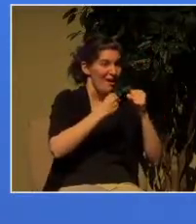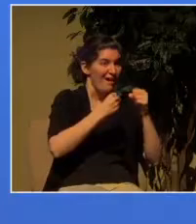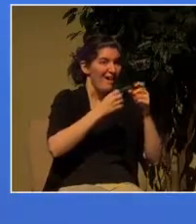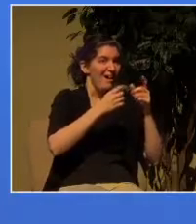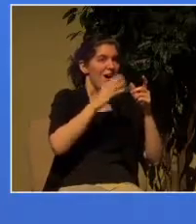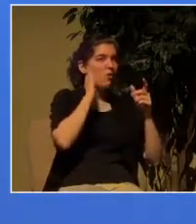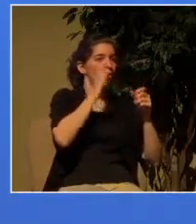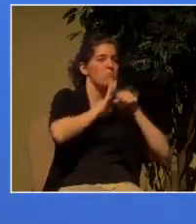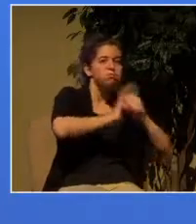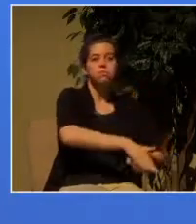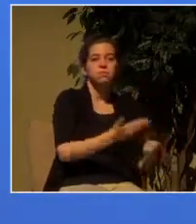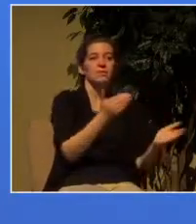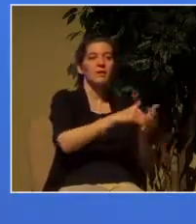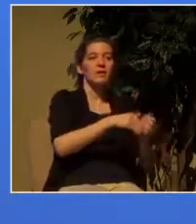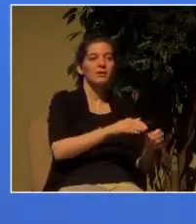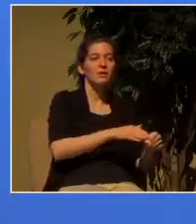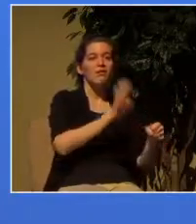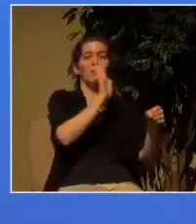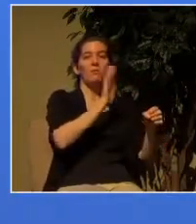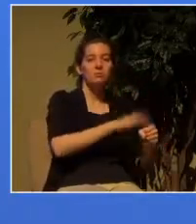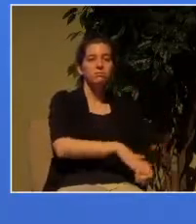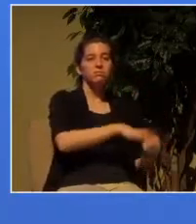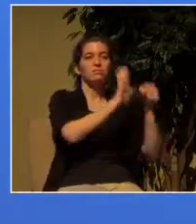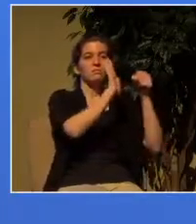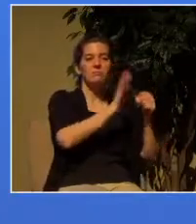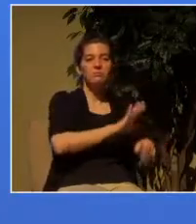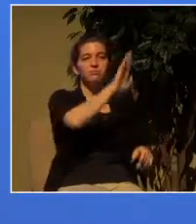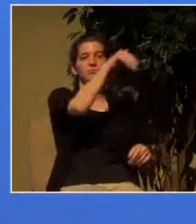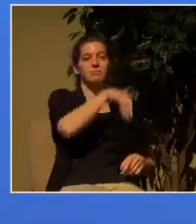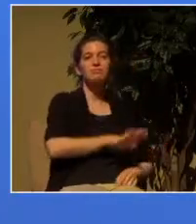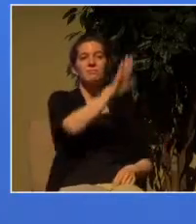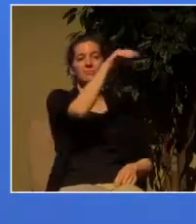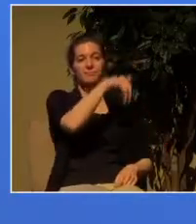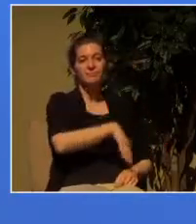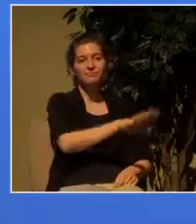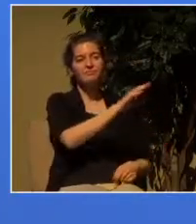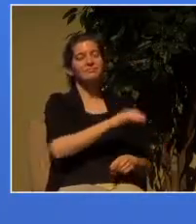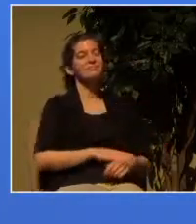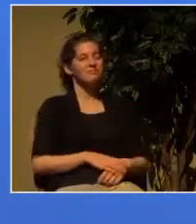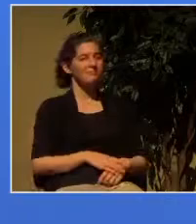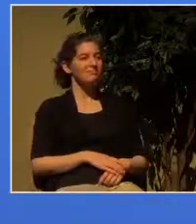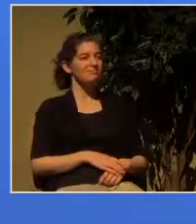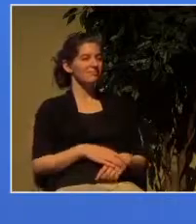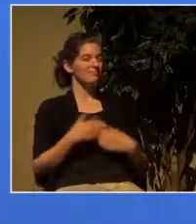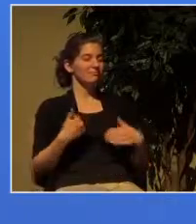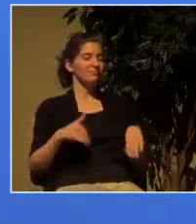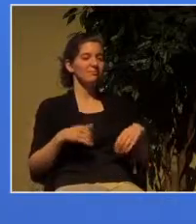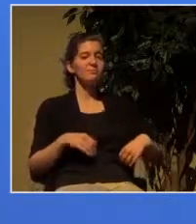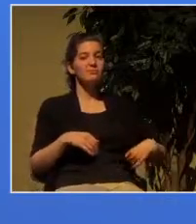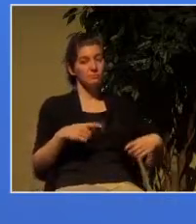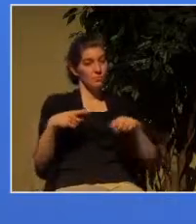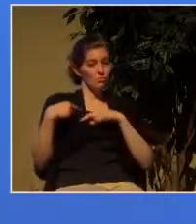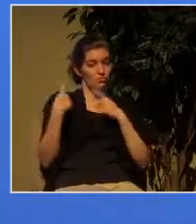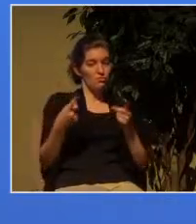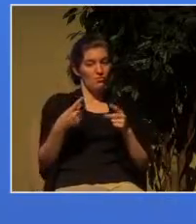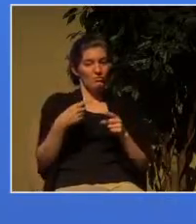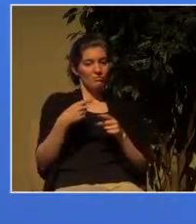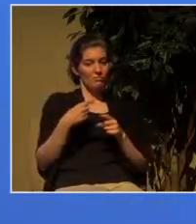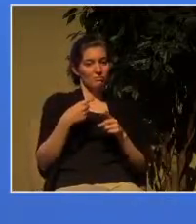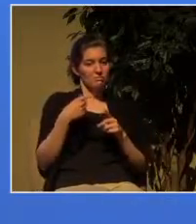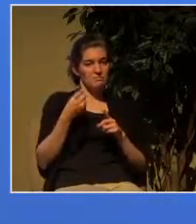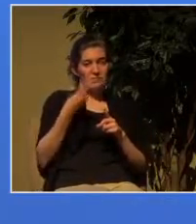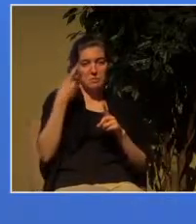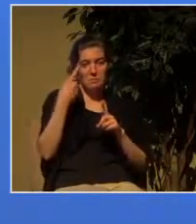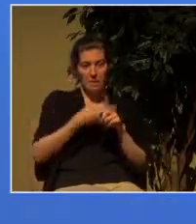they they pull the rug out from underneath and so far in news reports that I have read in recent months they have